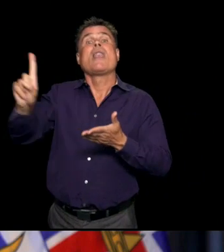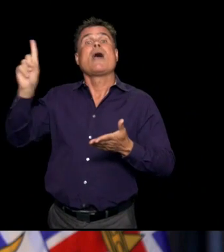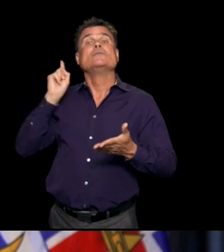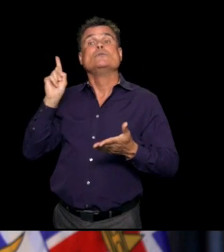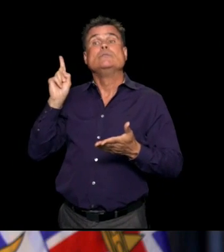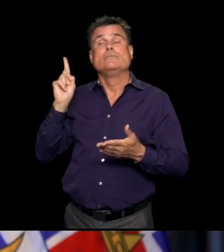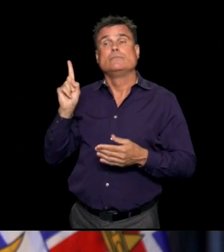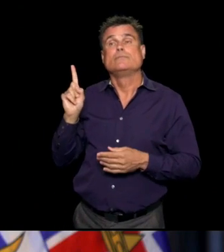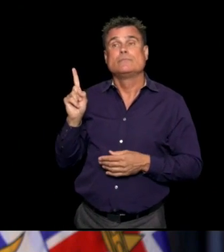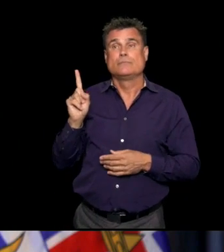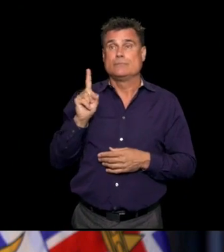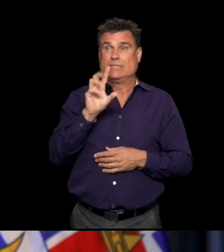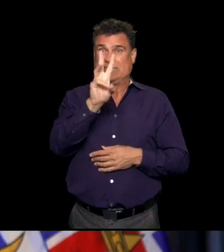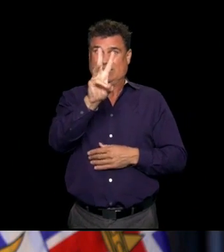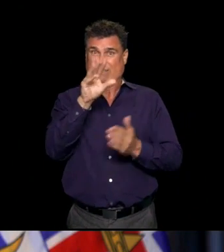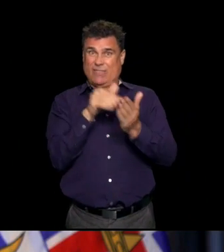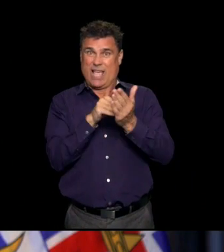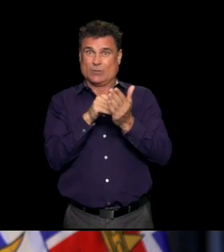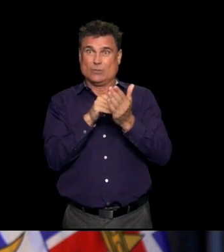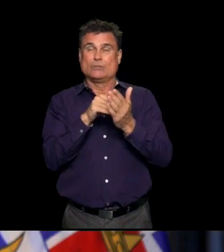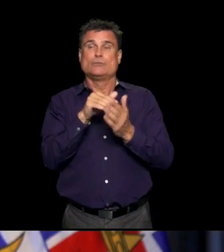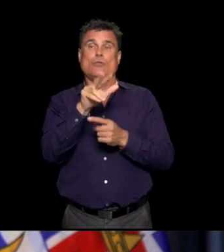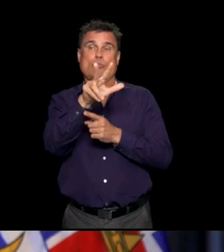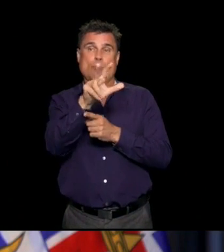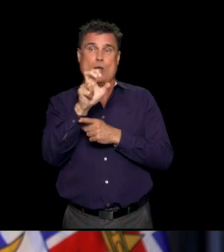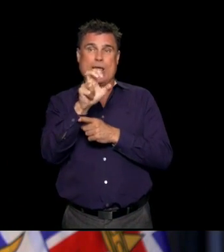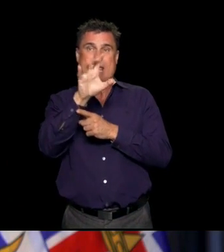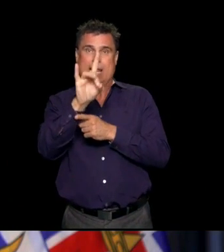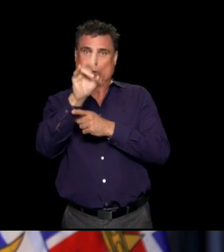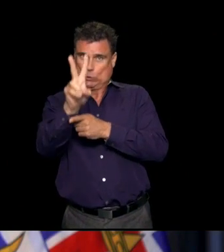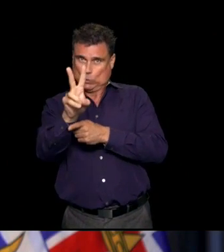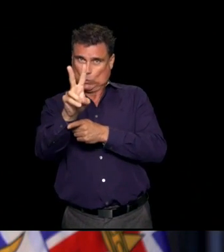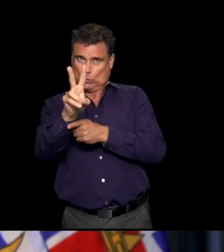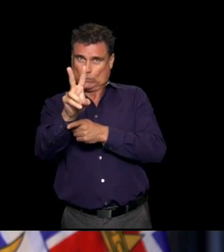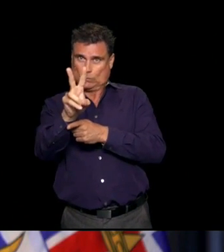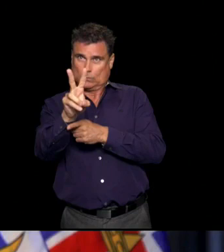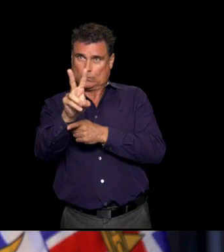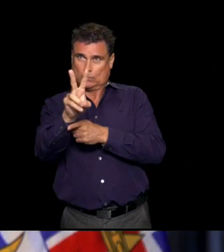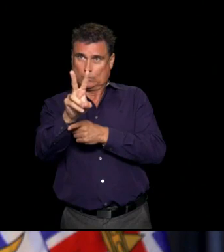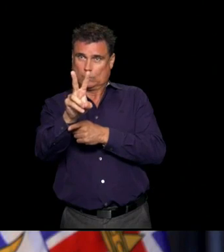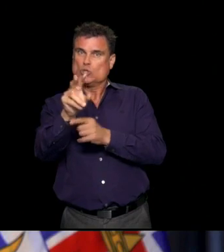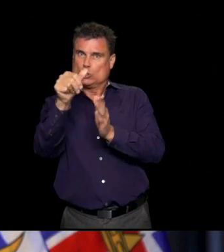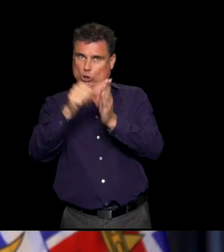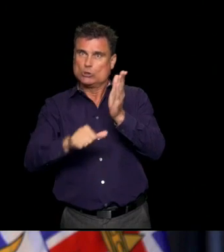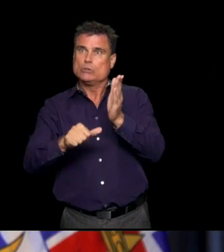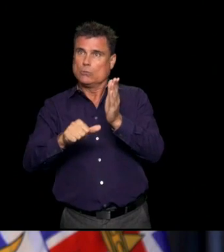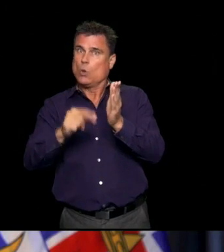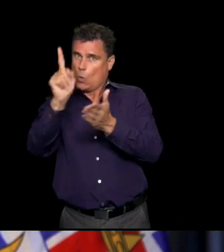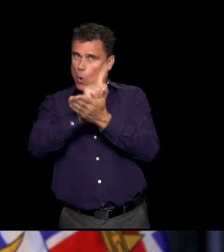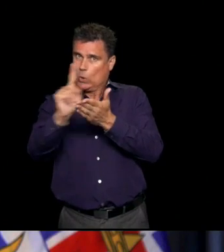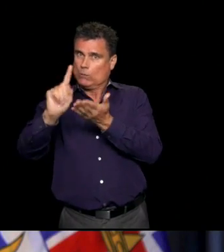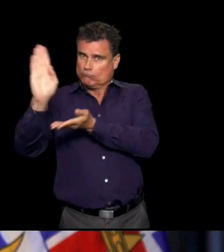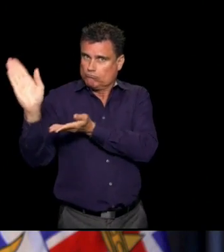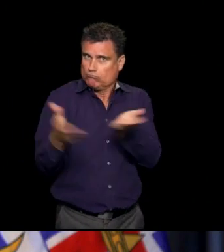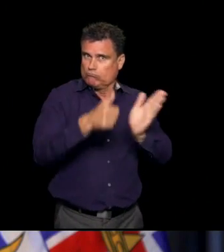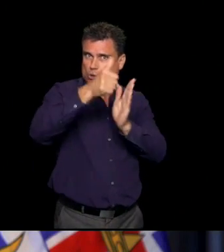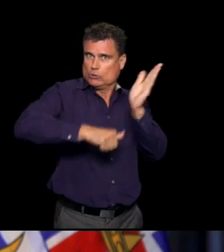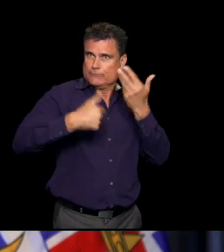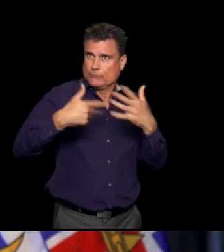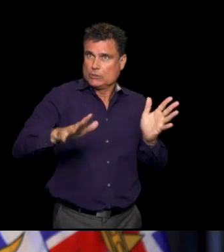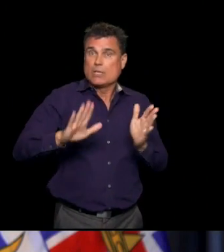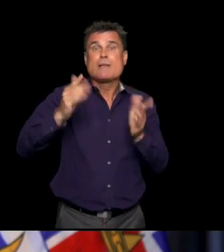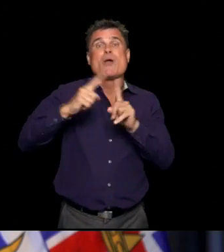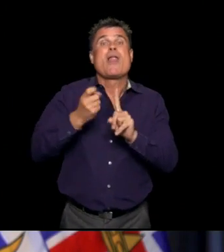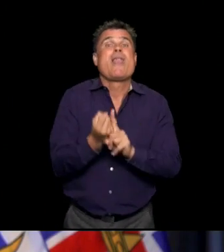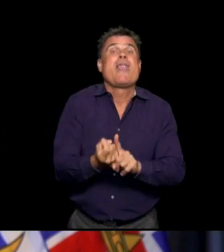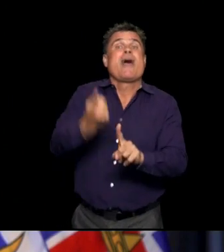verified their data and the total number of completed for that period. That's August 10 to 16 is now up to 6,382.